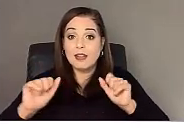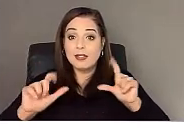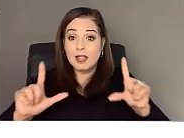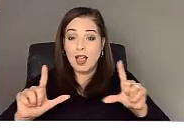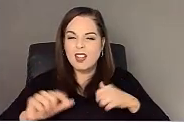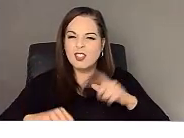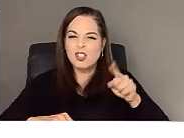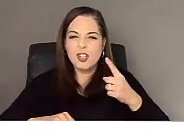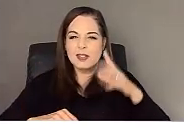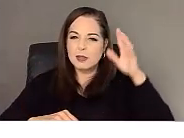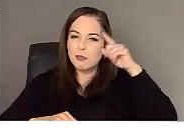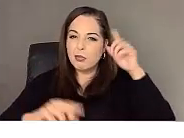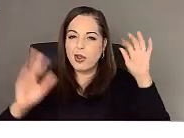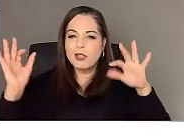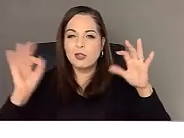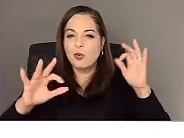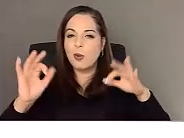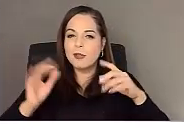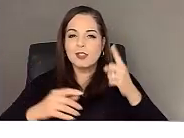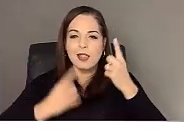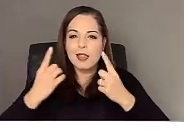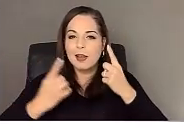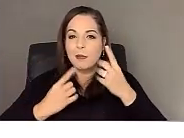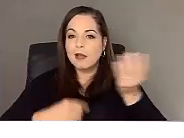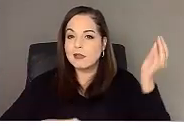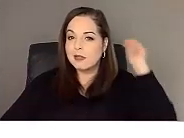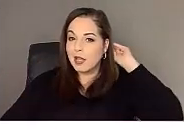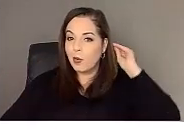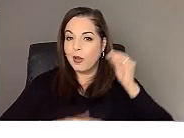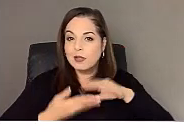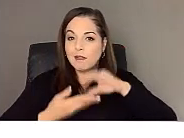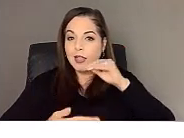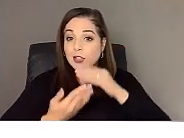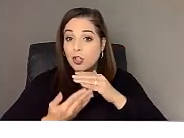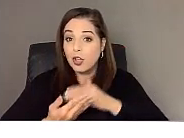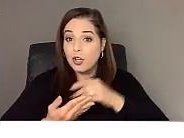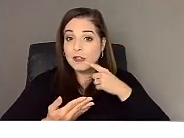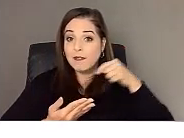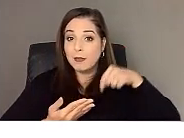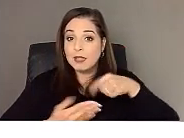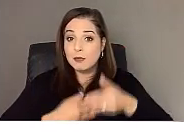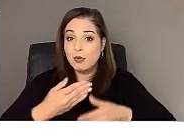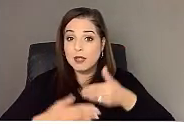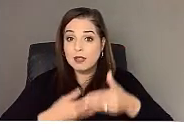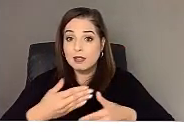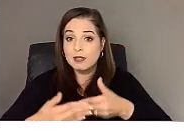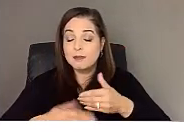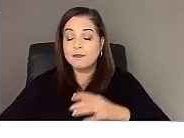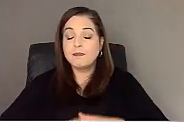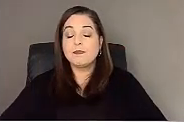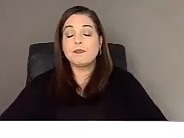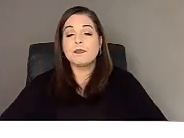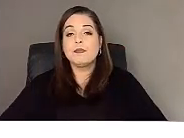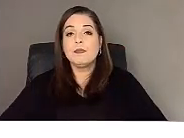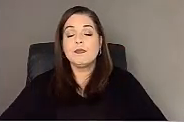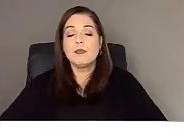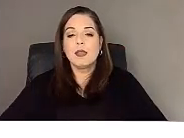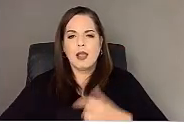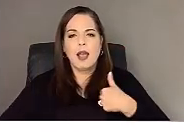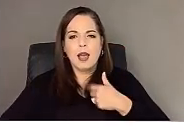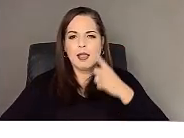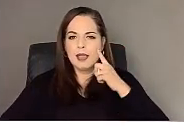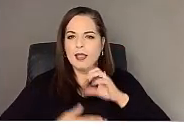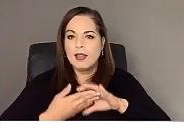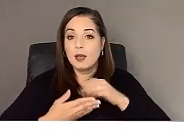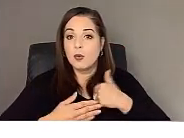brainstorming and thinking about some takeaways and lessons learned, um, from this process. Um, and, uh, I think we've, we've been